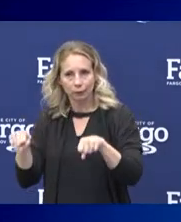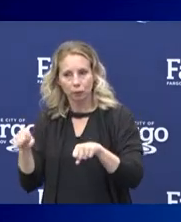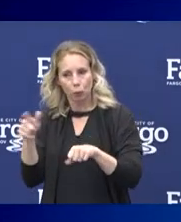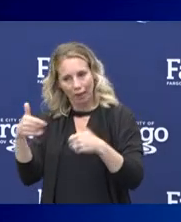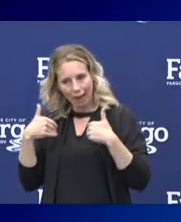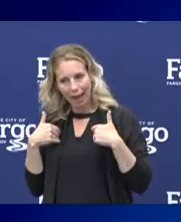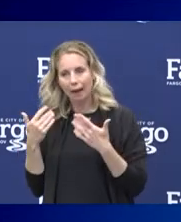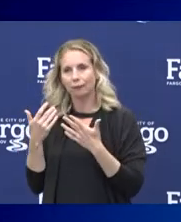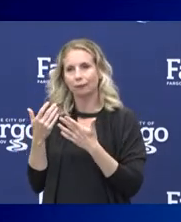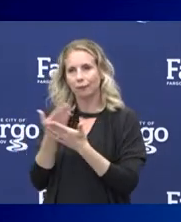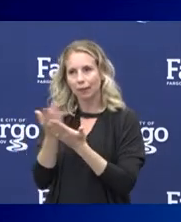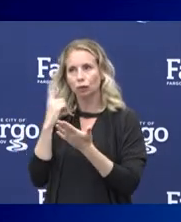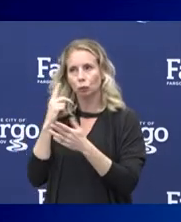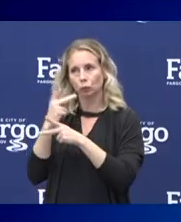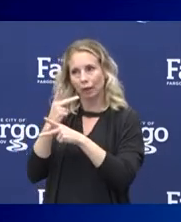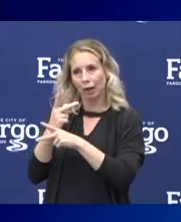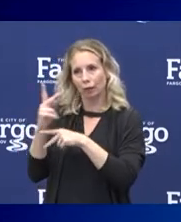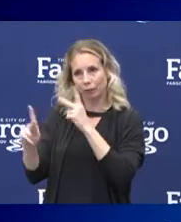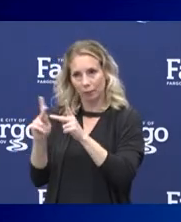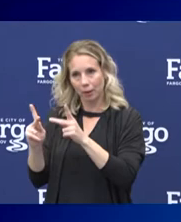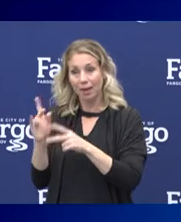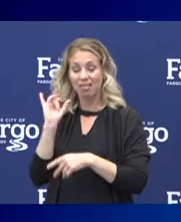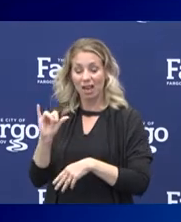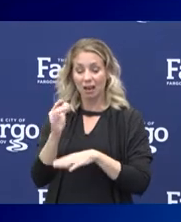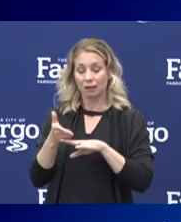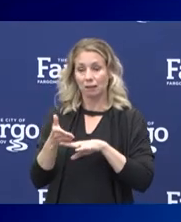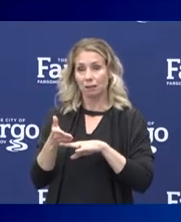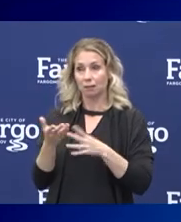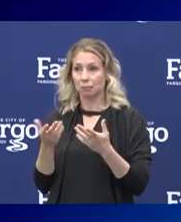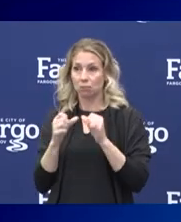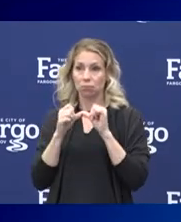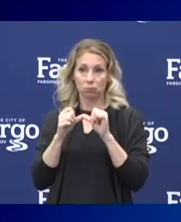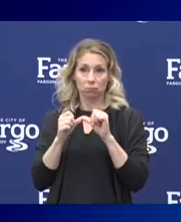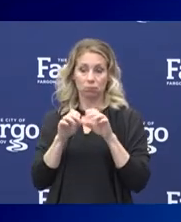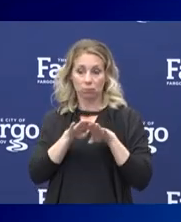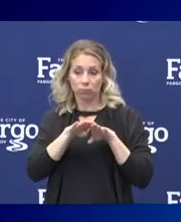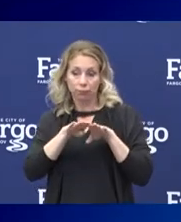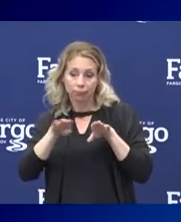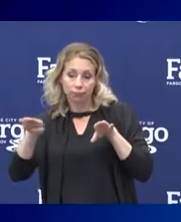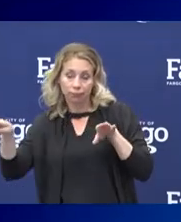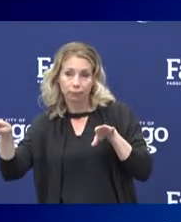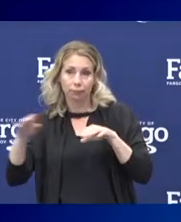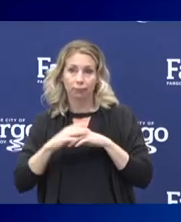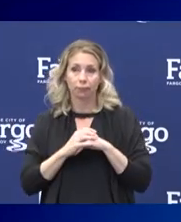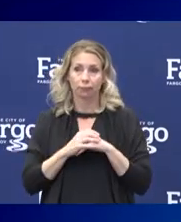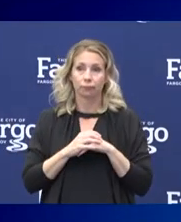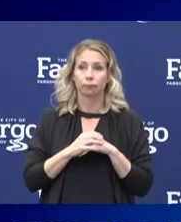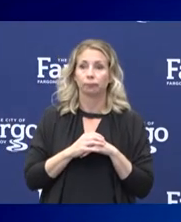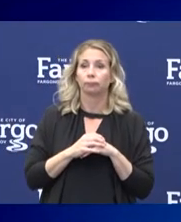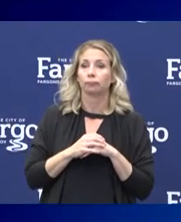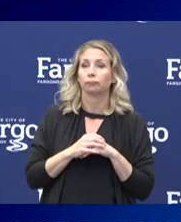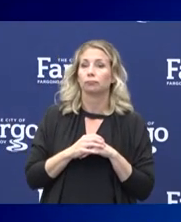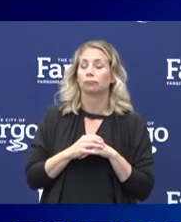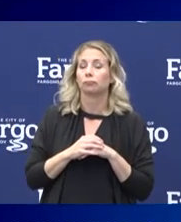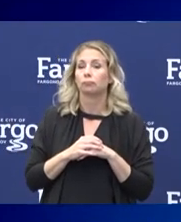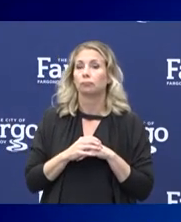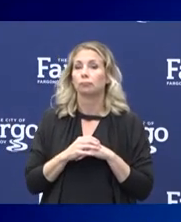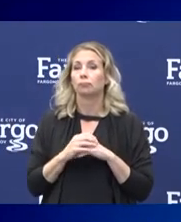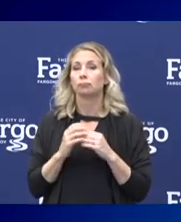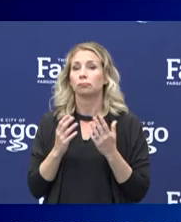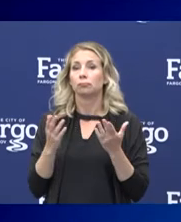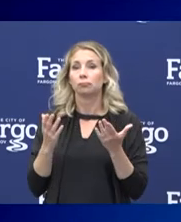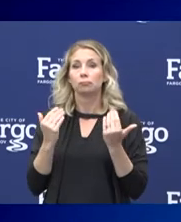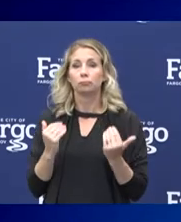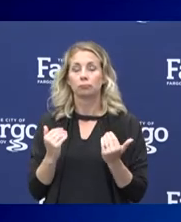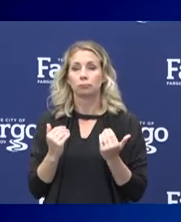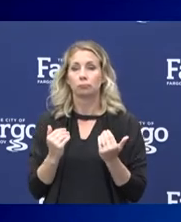And that has maintained a relatively flat curve. Next slide. And then I would